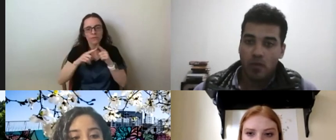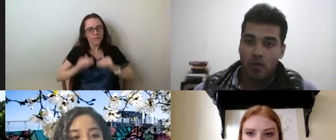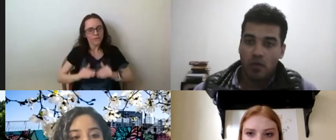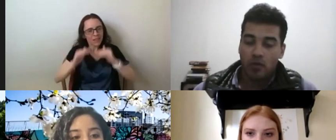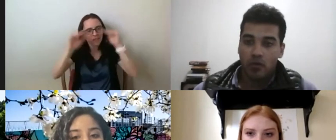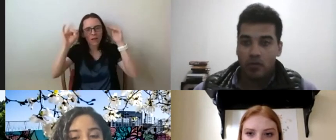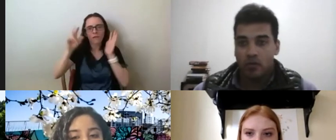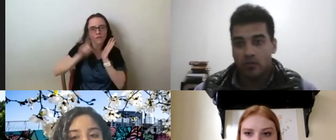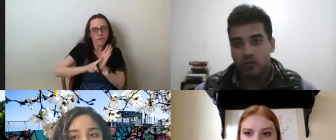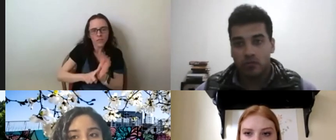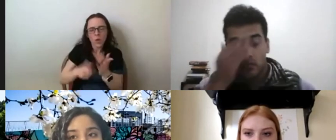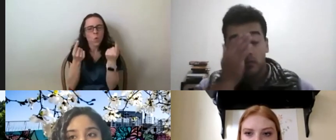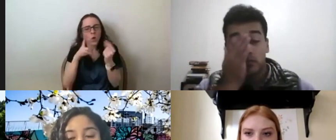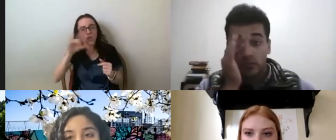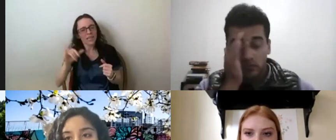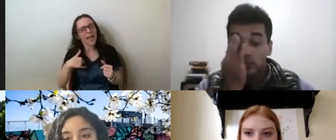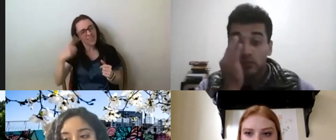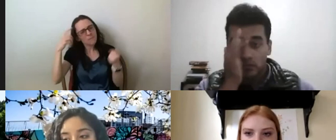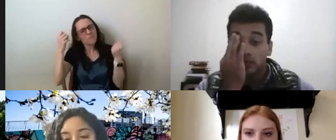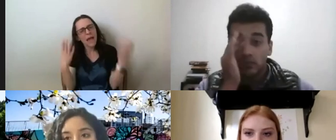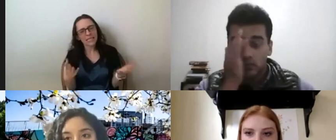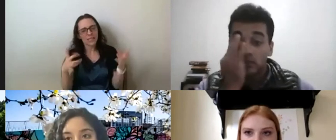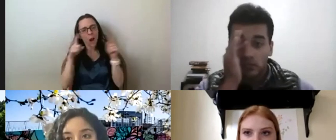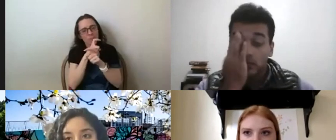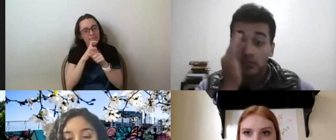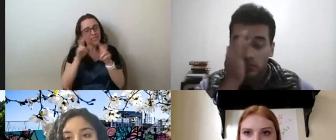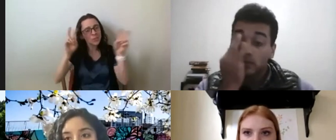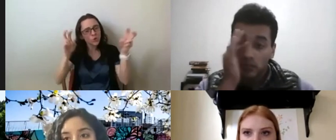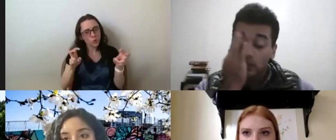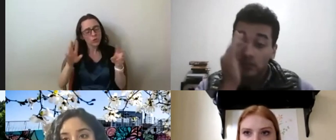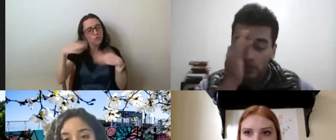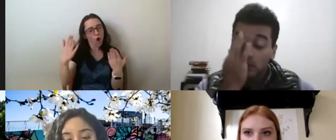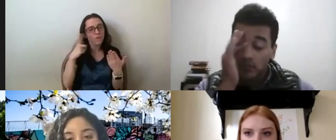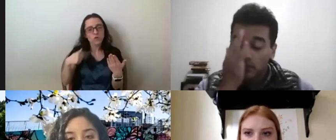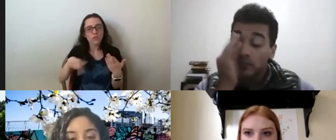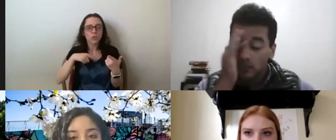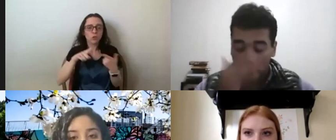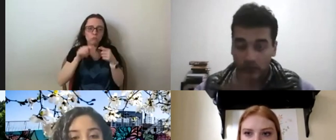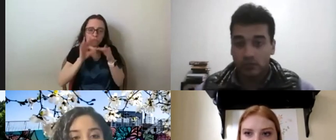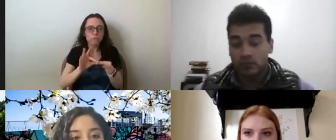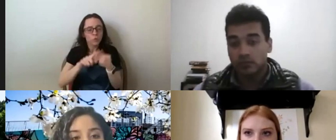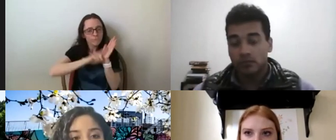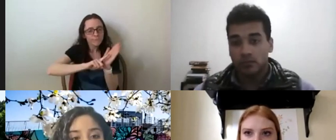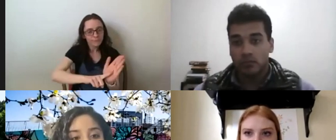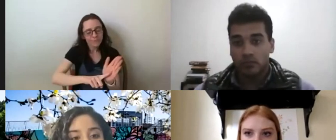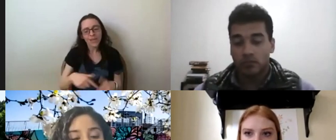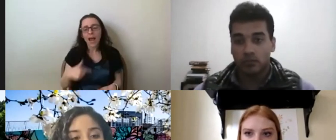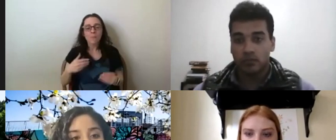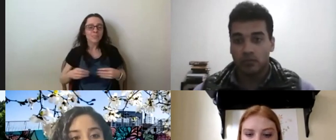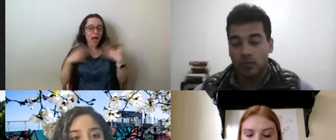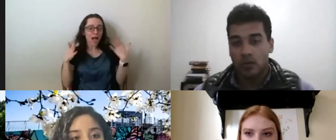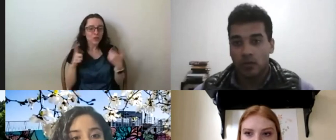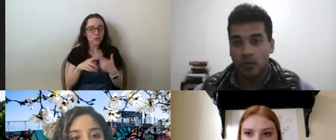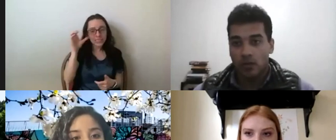you've really raised a lot of complex issues for further thought. I'm really inspired also by the ways in which you are thinking about your